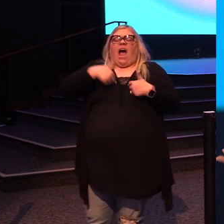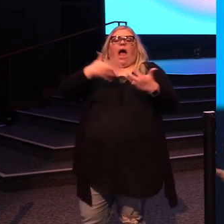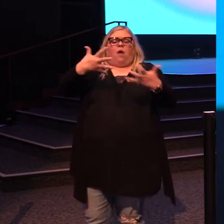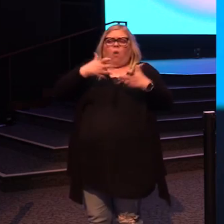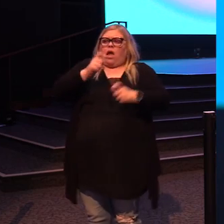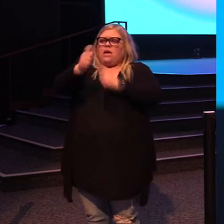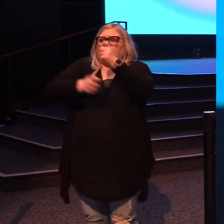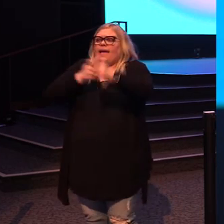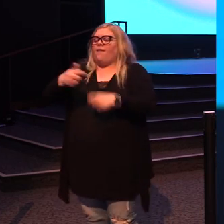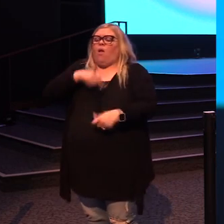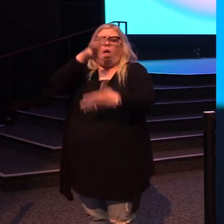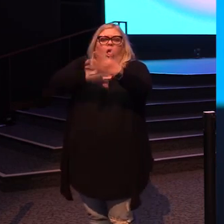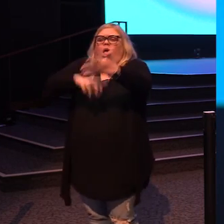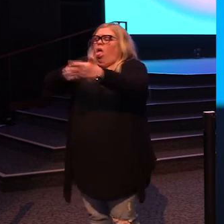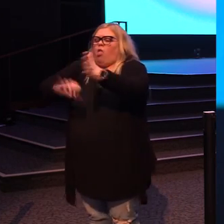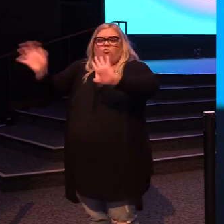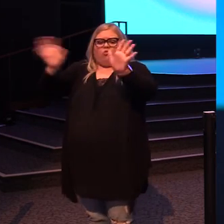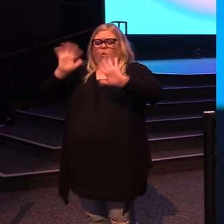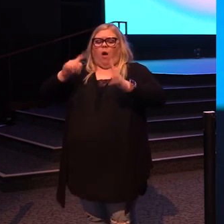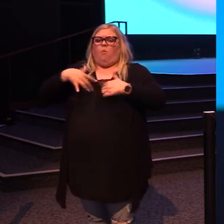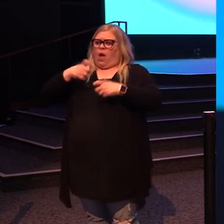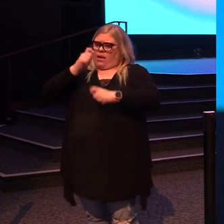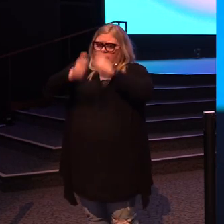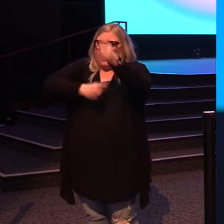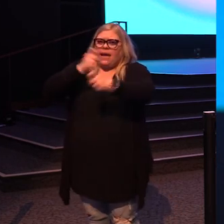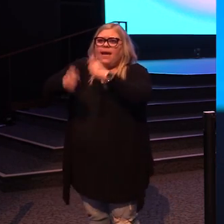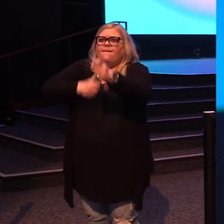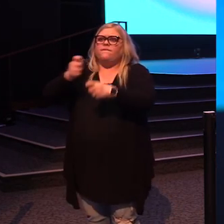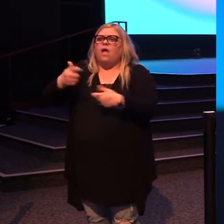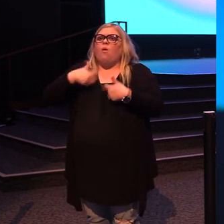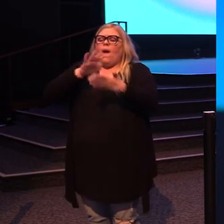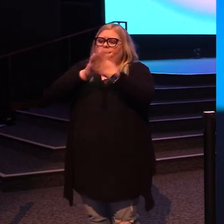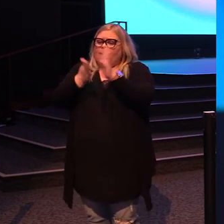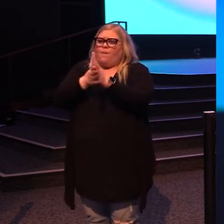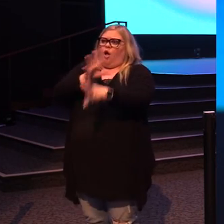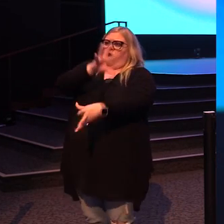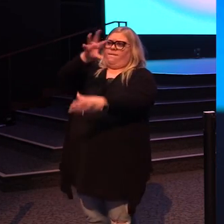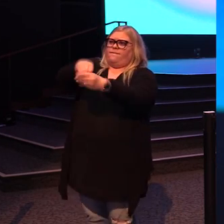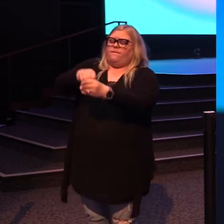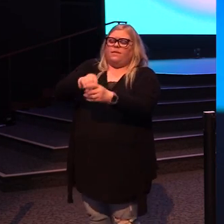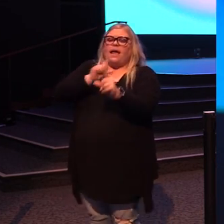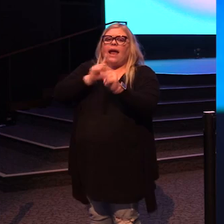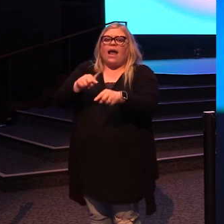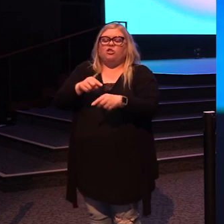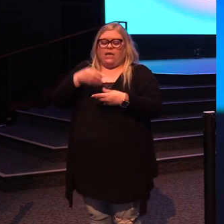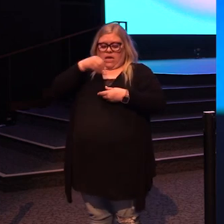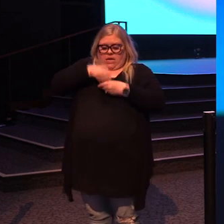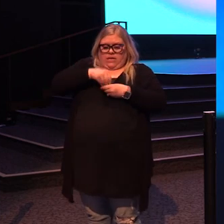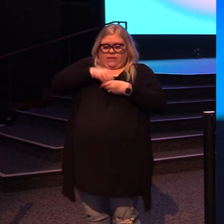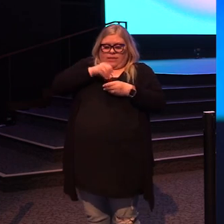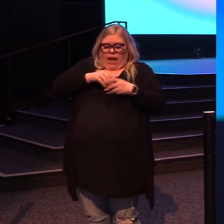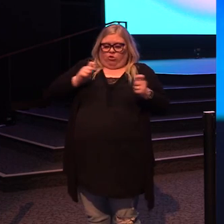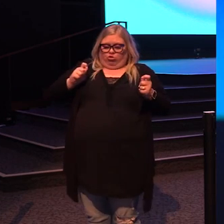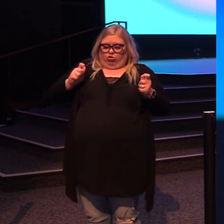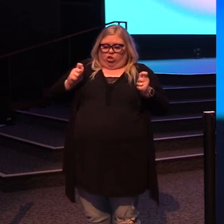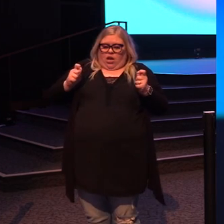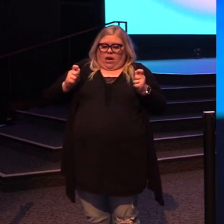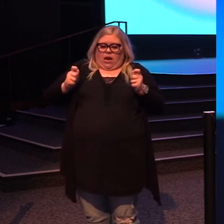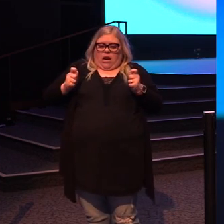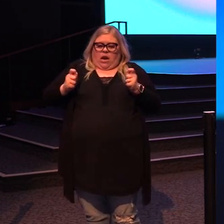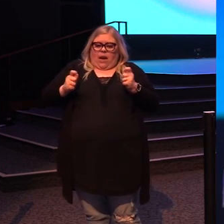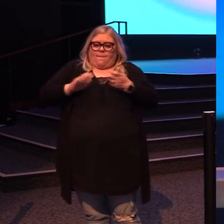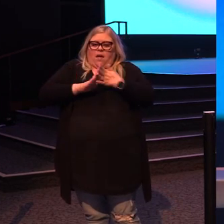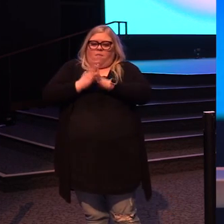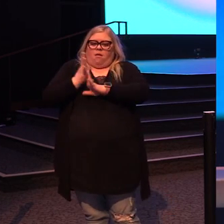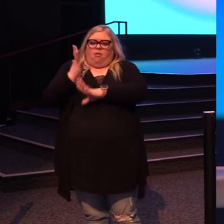I don't want to take from everyone. I want to contribute. I want to be part of the answer. And something inside him begins to stand.